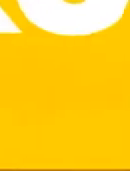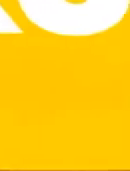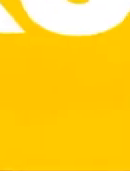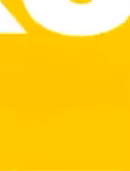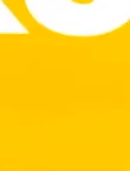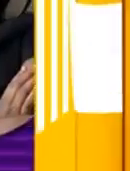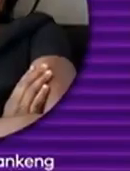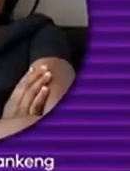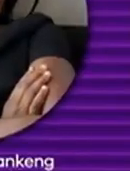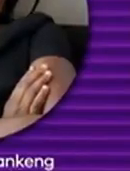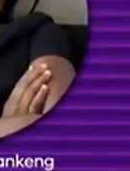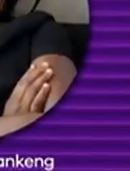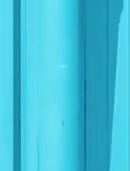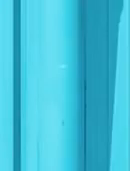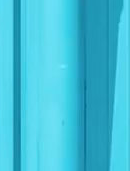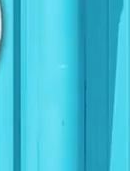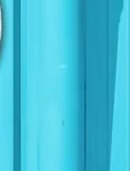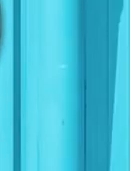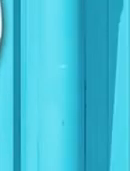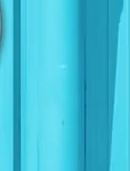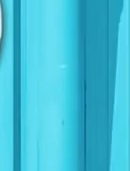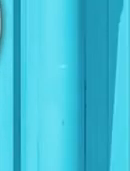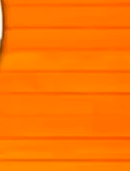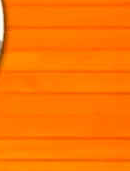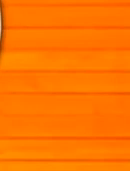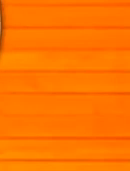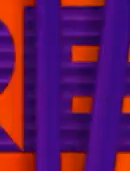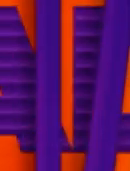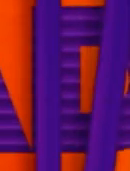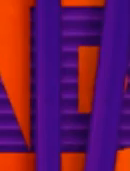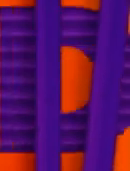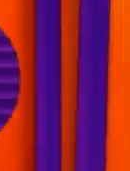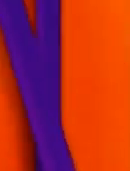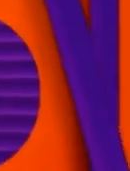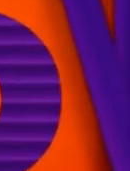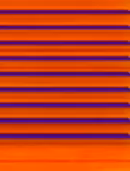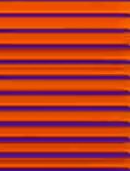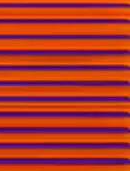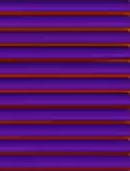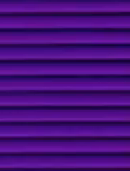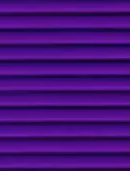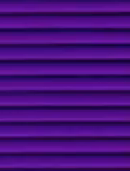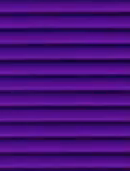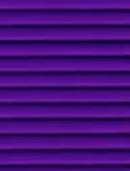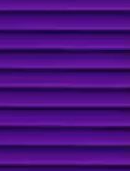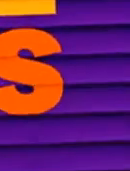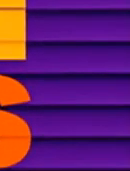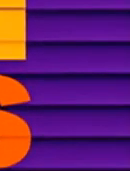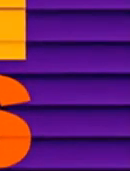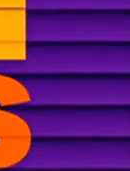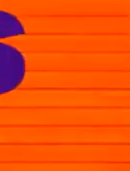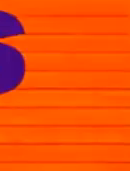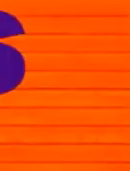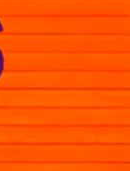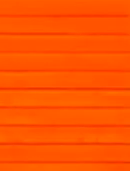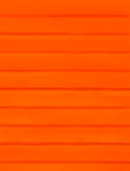As we catch up with some of South Africa's coolest kid authors reading to us from their own exciting books, with a whole lot of